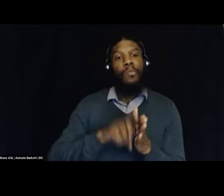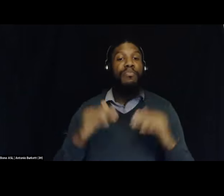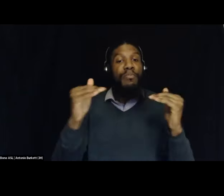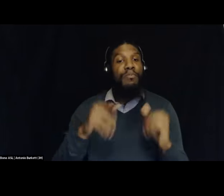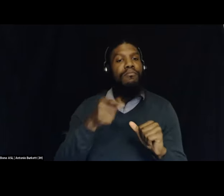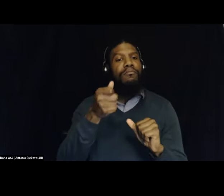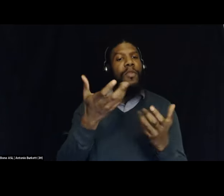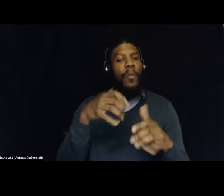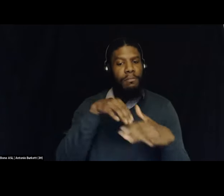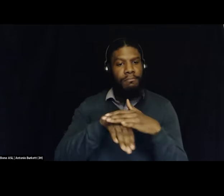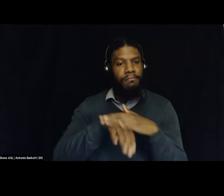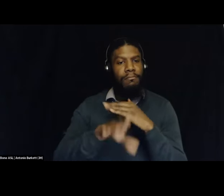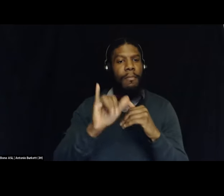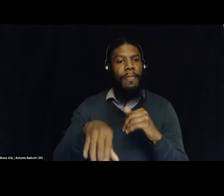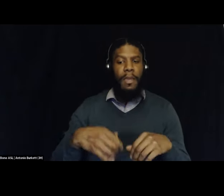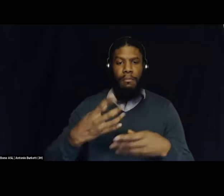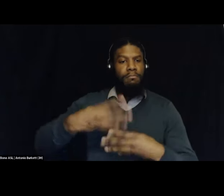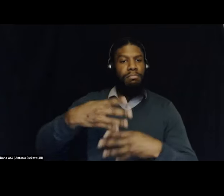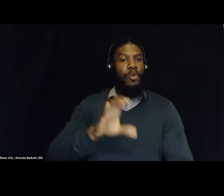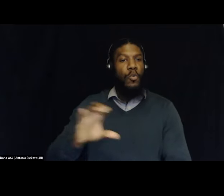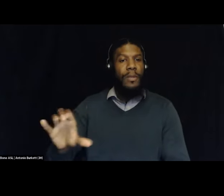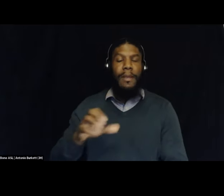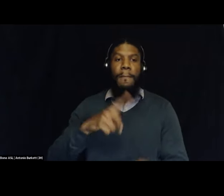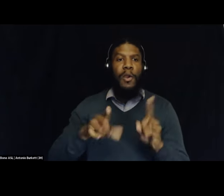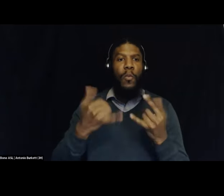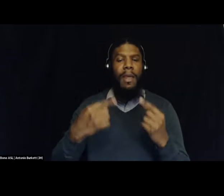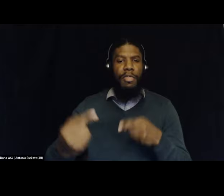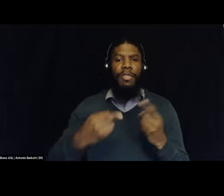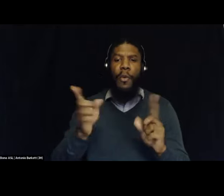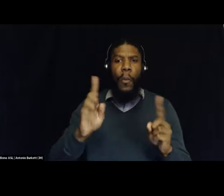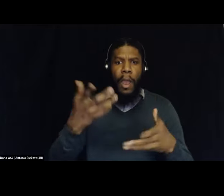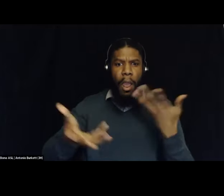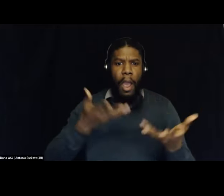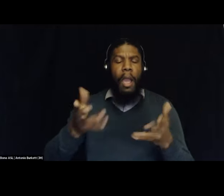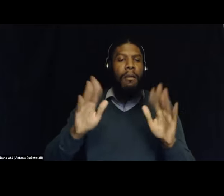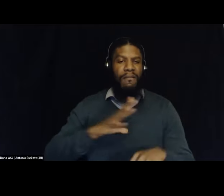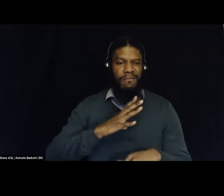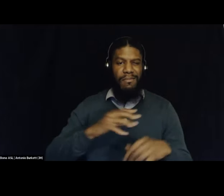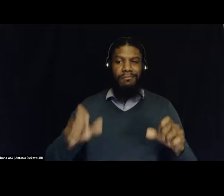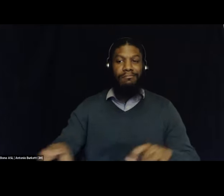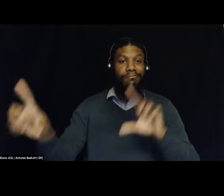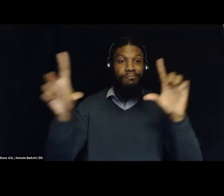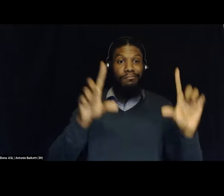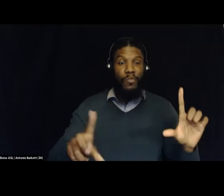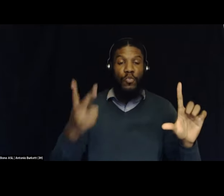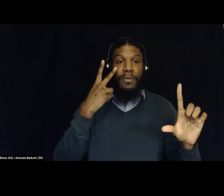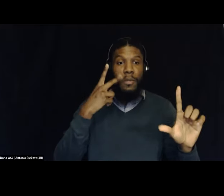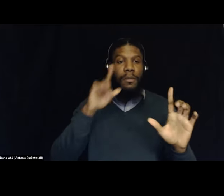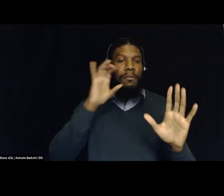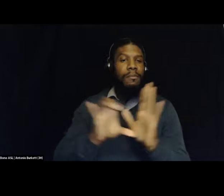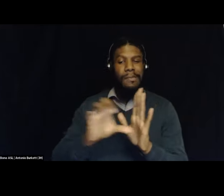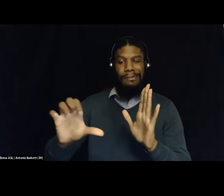to access the live transcription and cannot see the transcription now, click on the live transcript button on your screen.